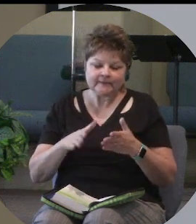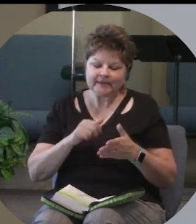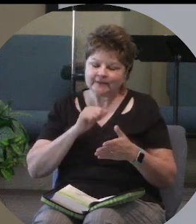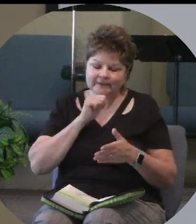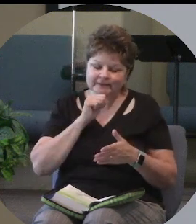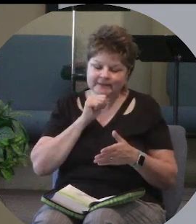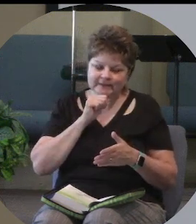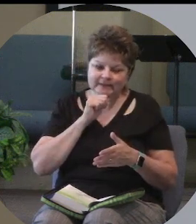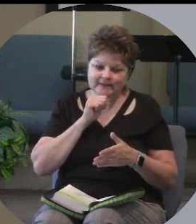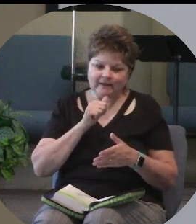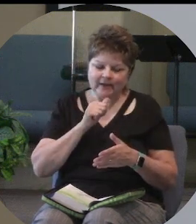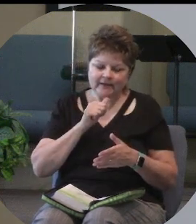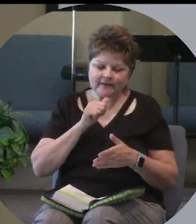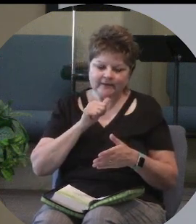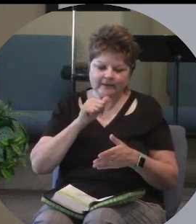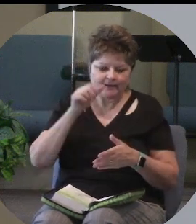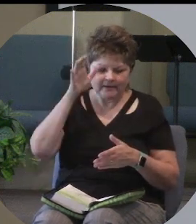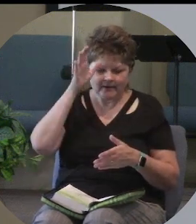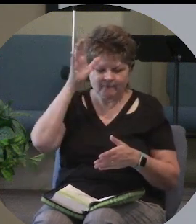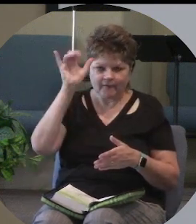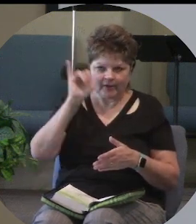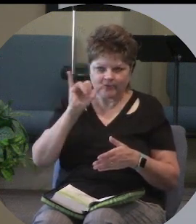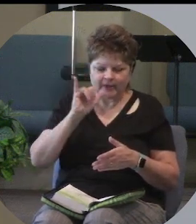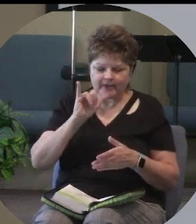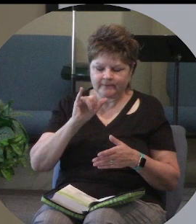he saw his son coming and he ran to him